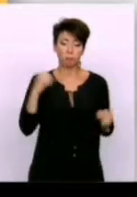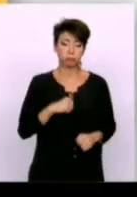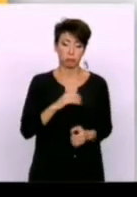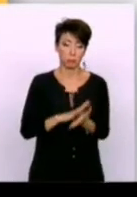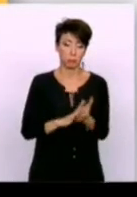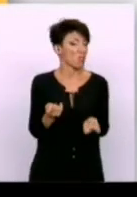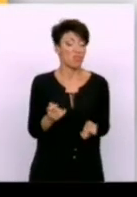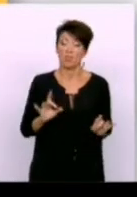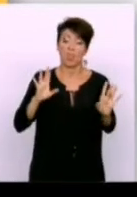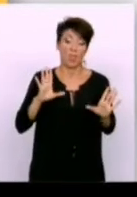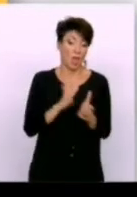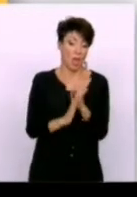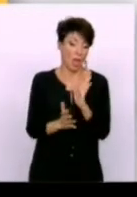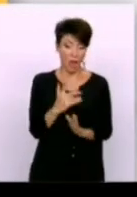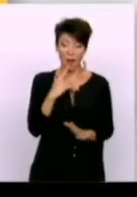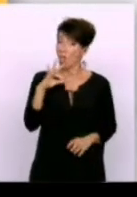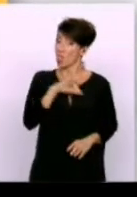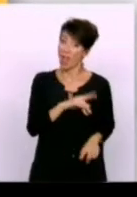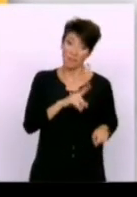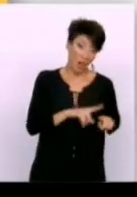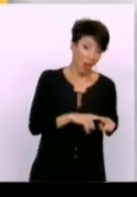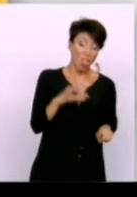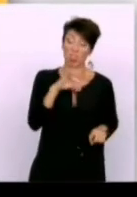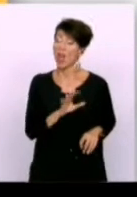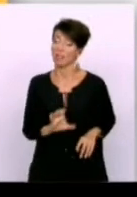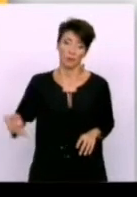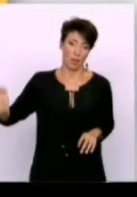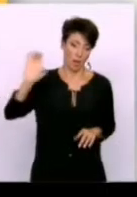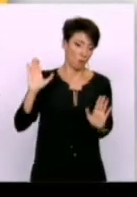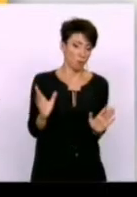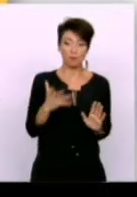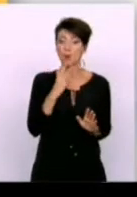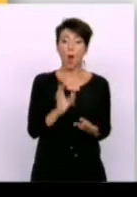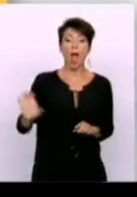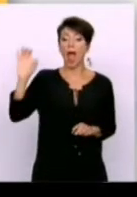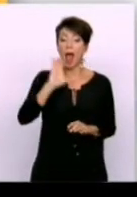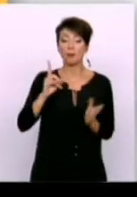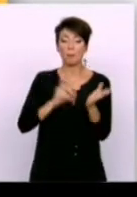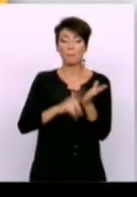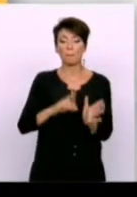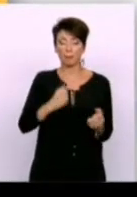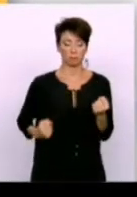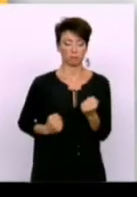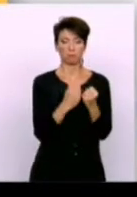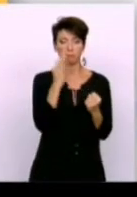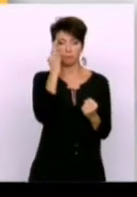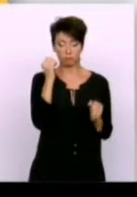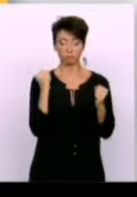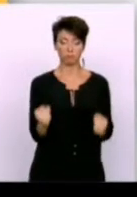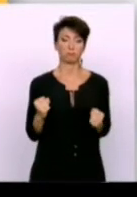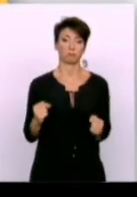not do it, not only of Greece but in the interest of Europe because Europe has to defend itself,